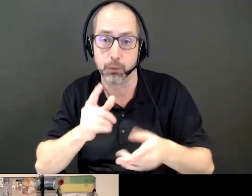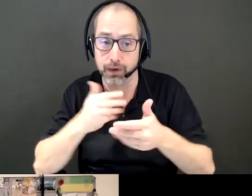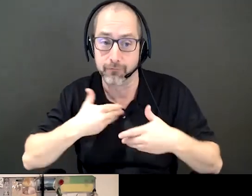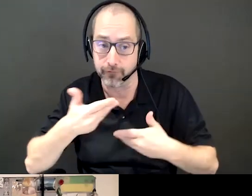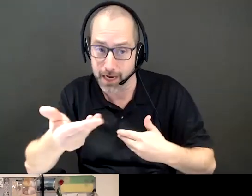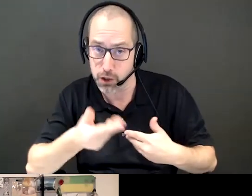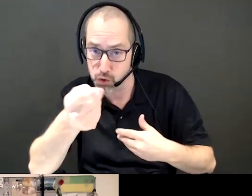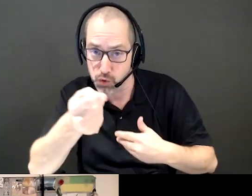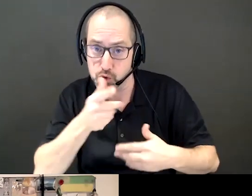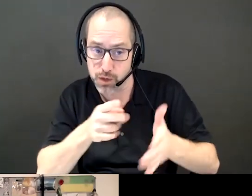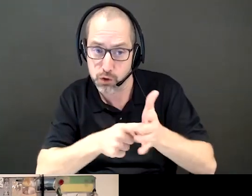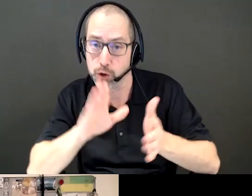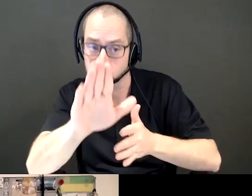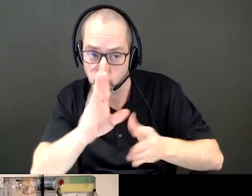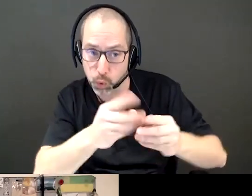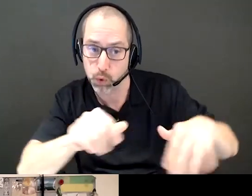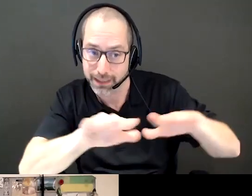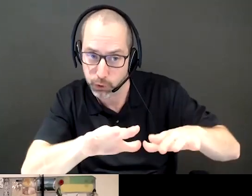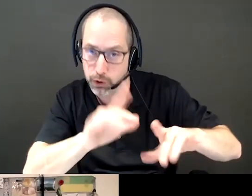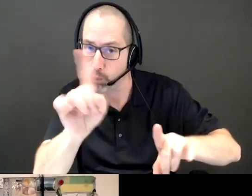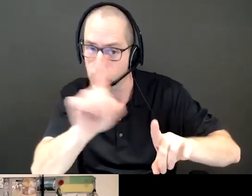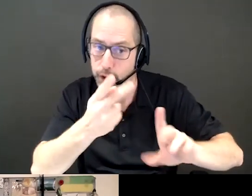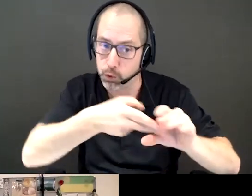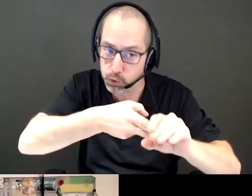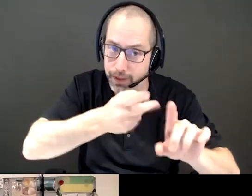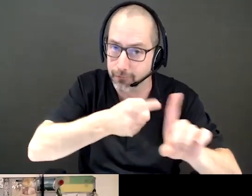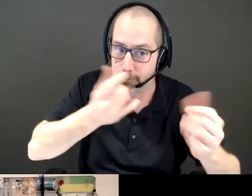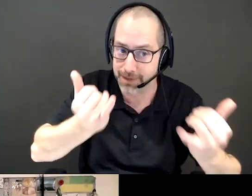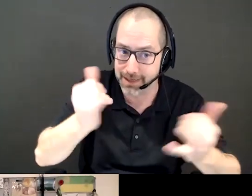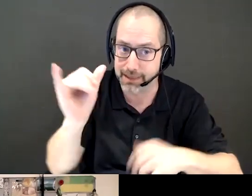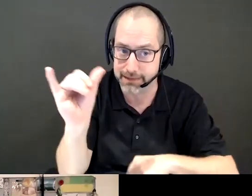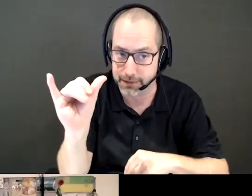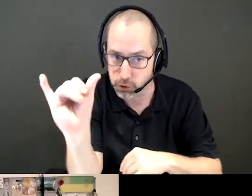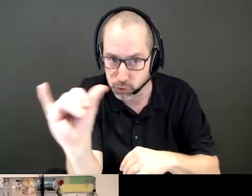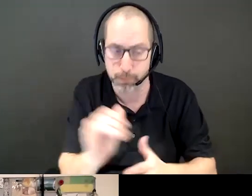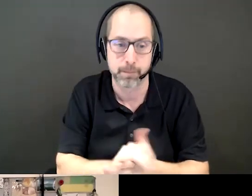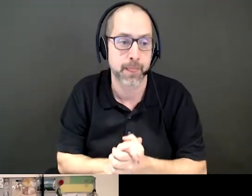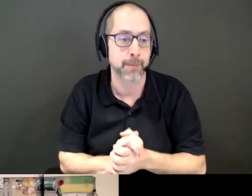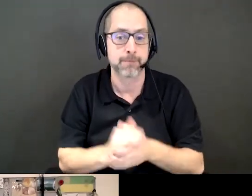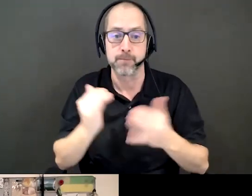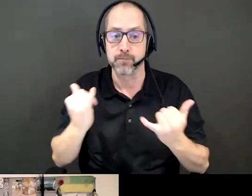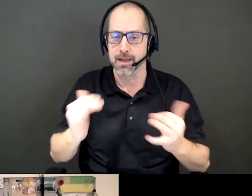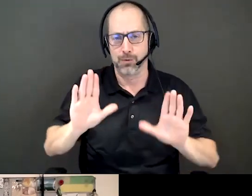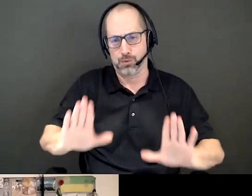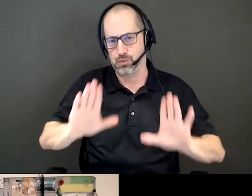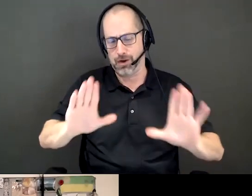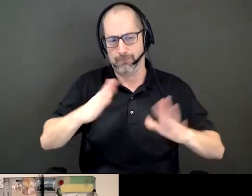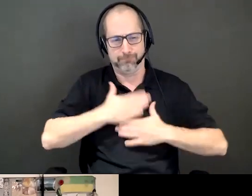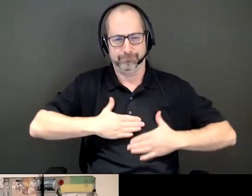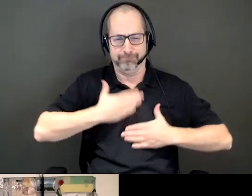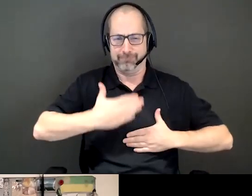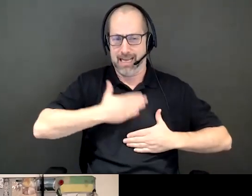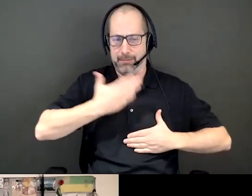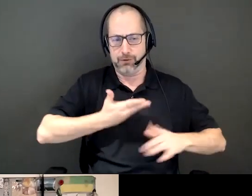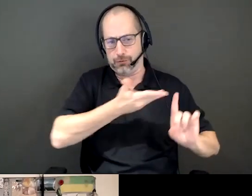that you are joining from today as well. So it is my great pleasure to introduce my